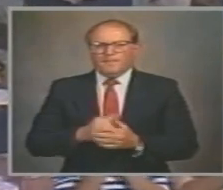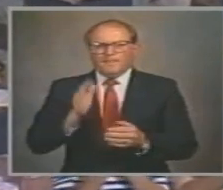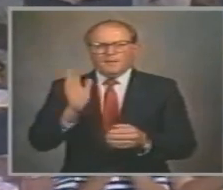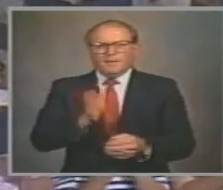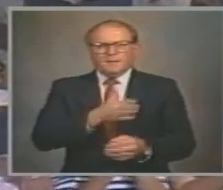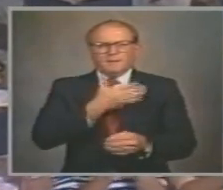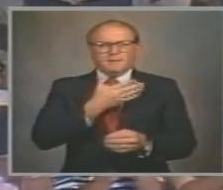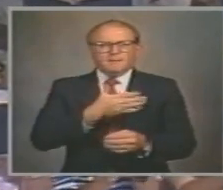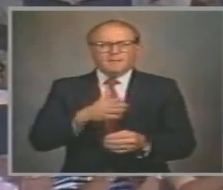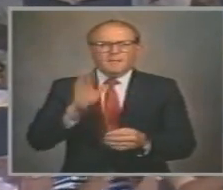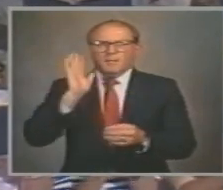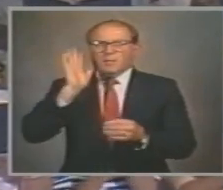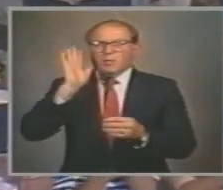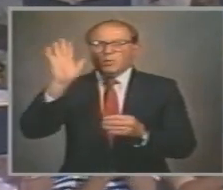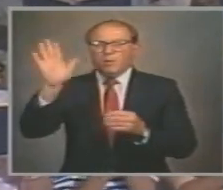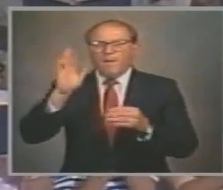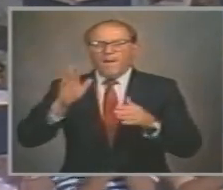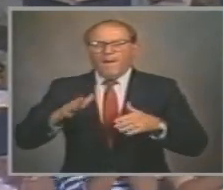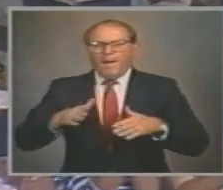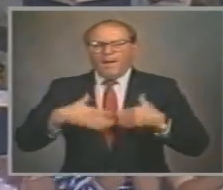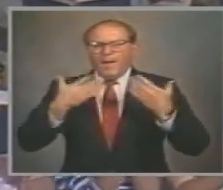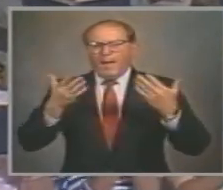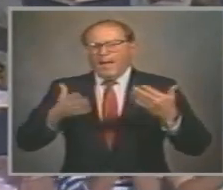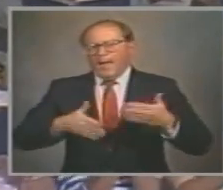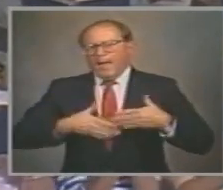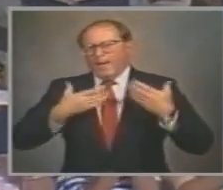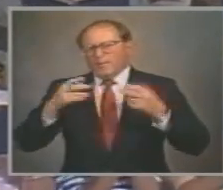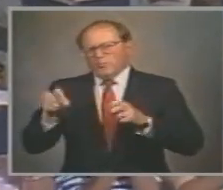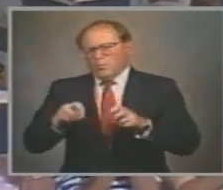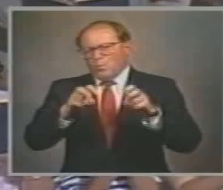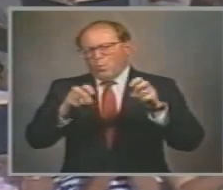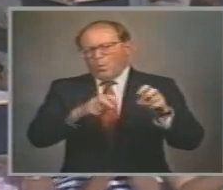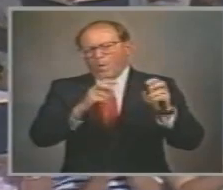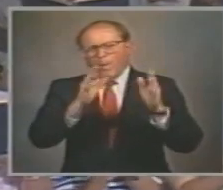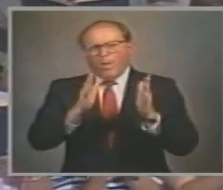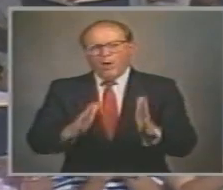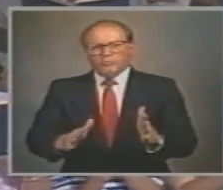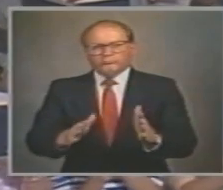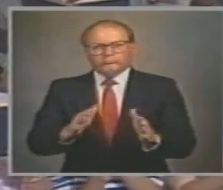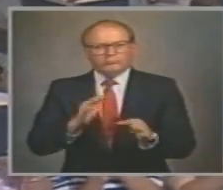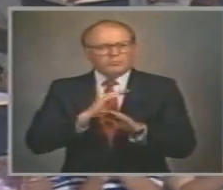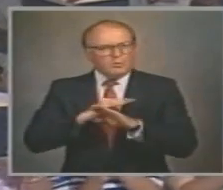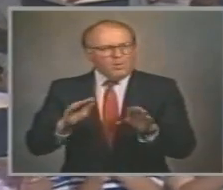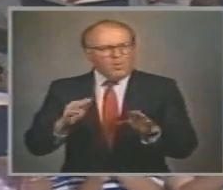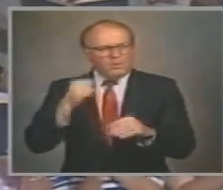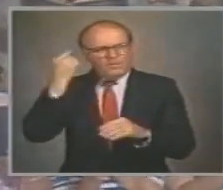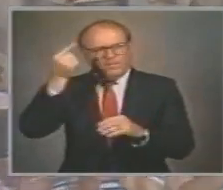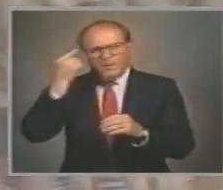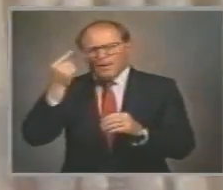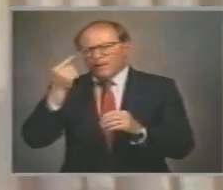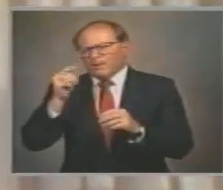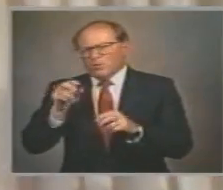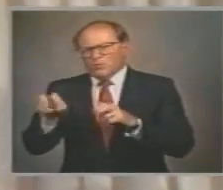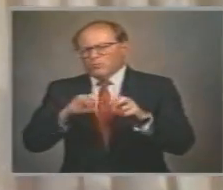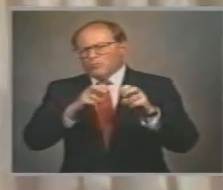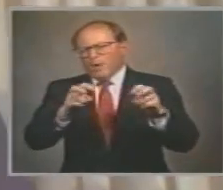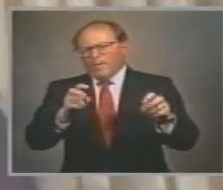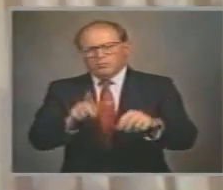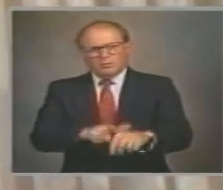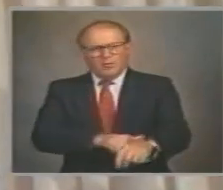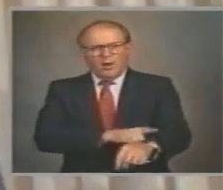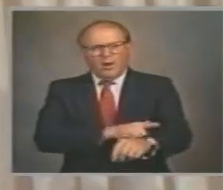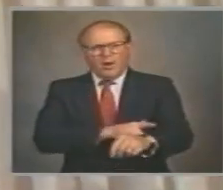Sing on ye joyful pilgrims Or think a moment long